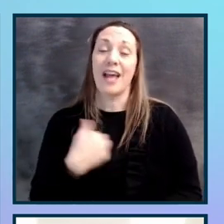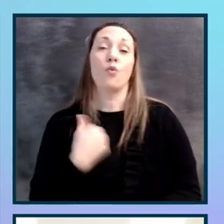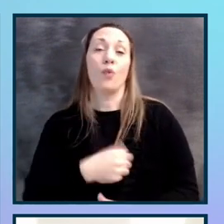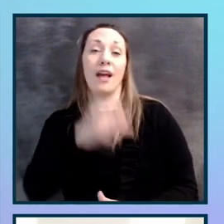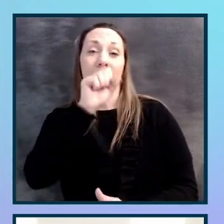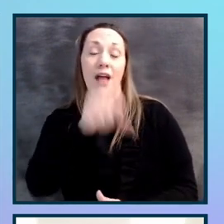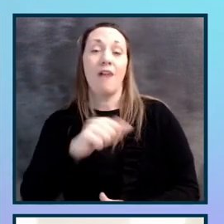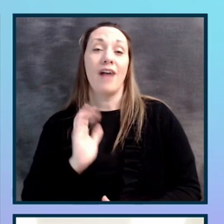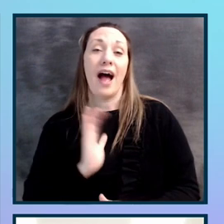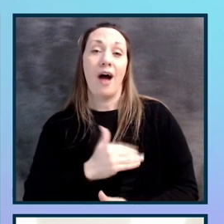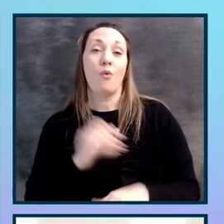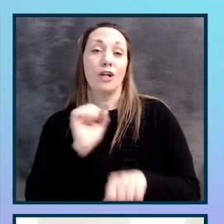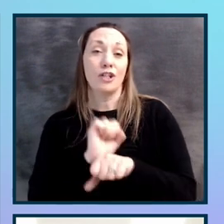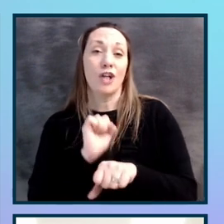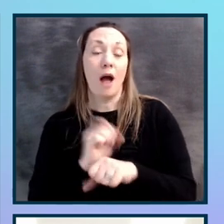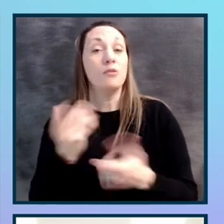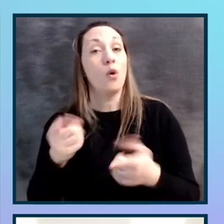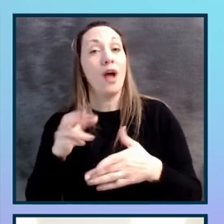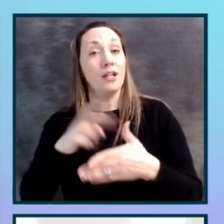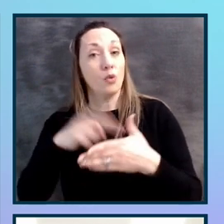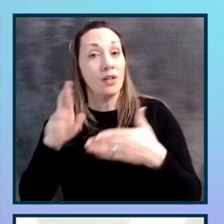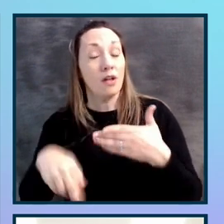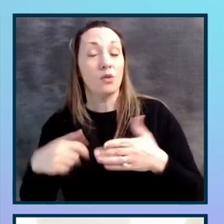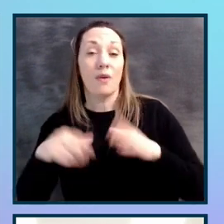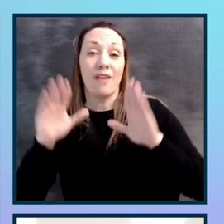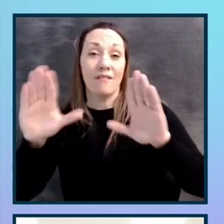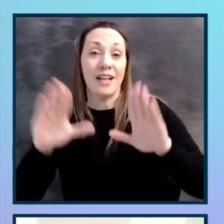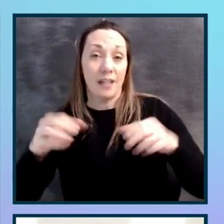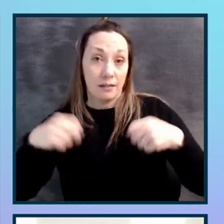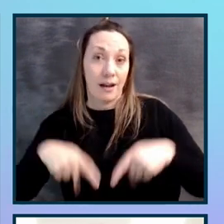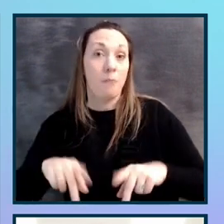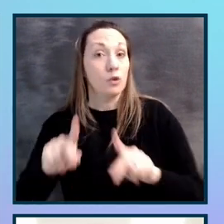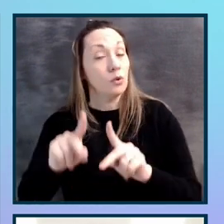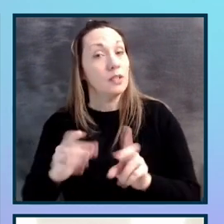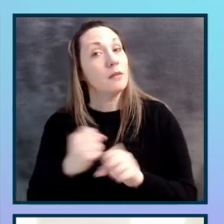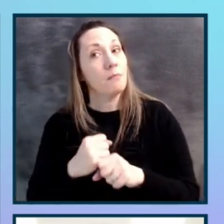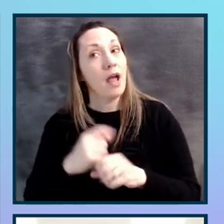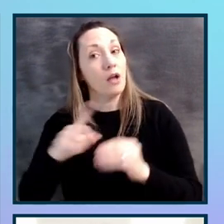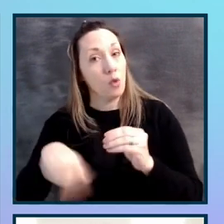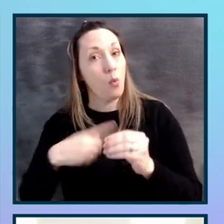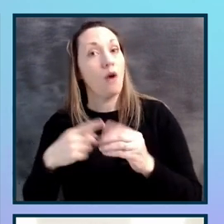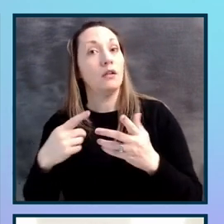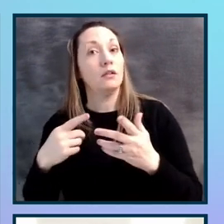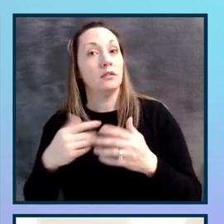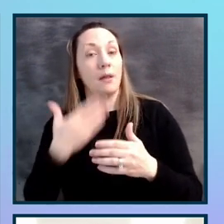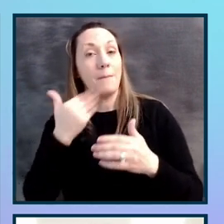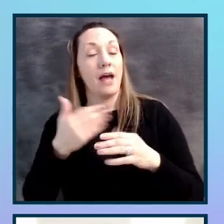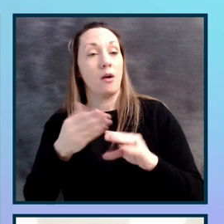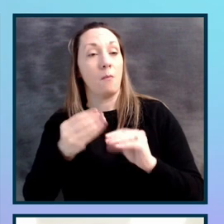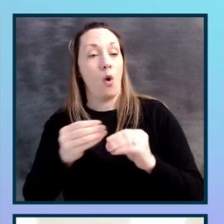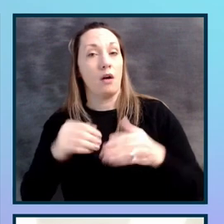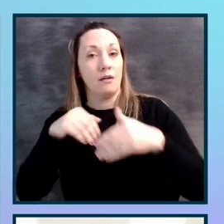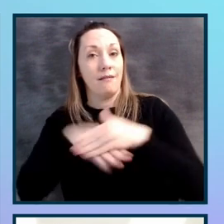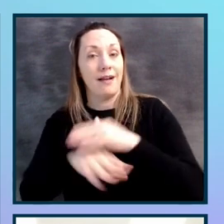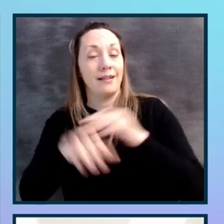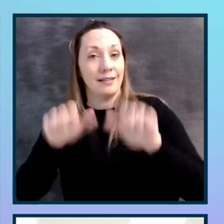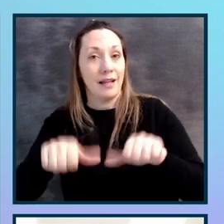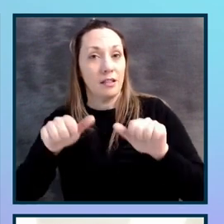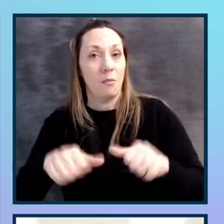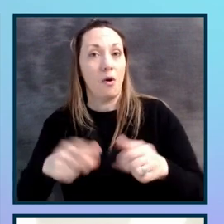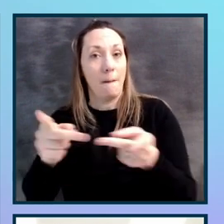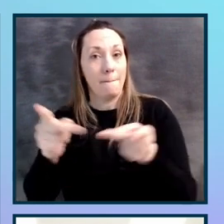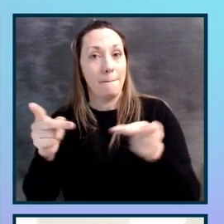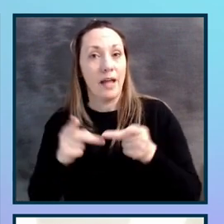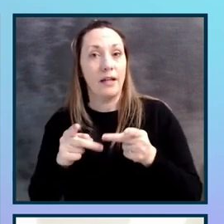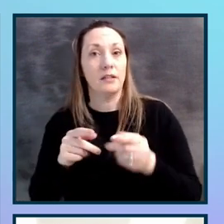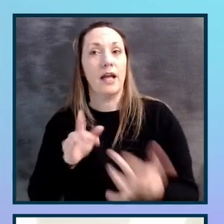And as a result, we have like a really fantastic opportunity, of course, to make the world a more accessible place through the customers that we serve and the reach